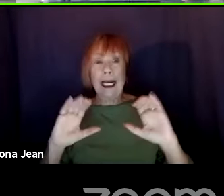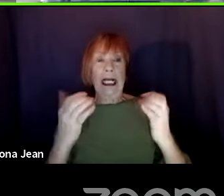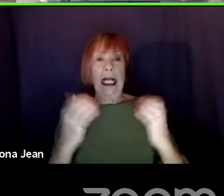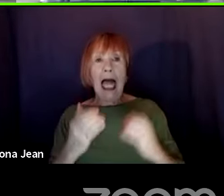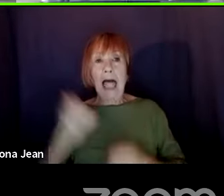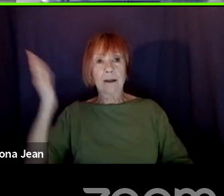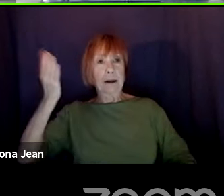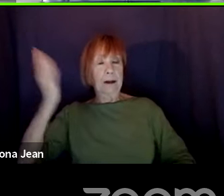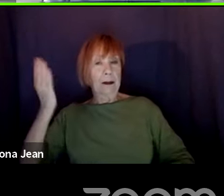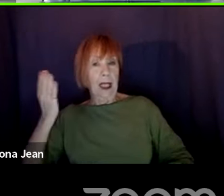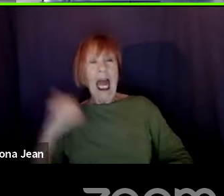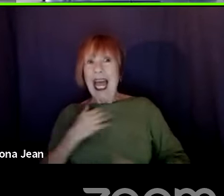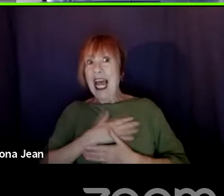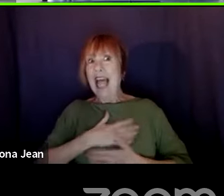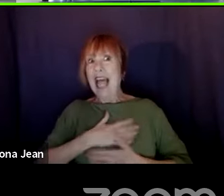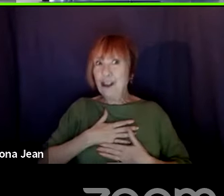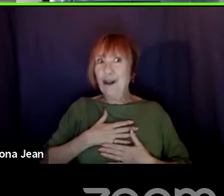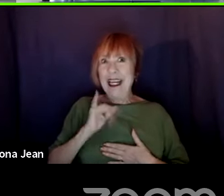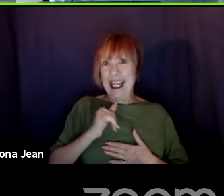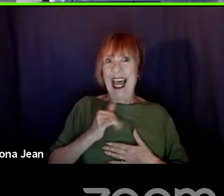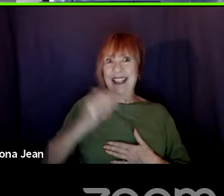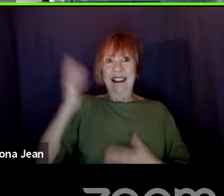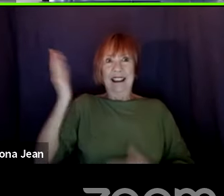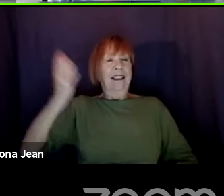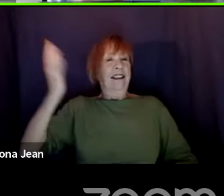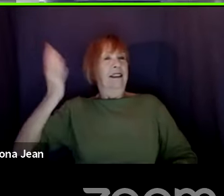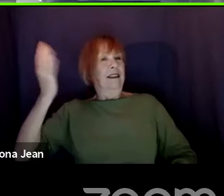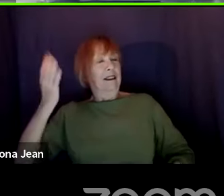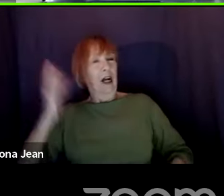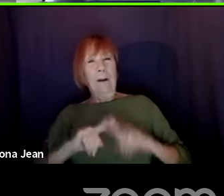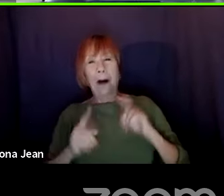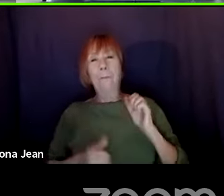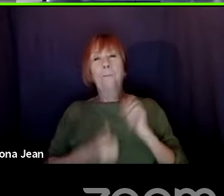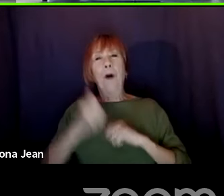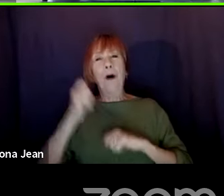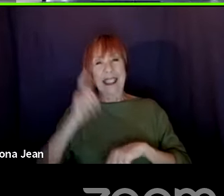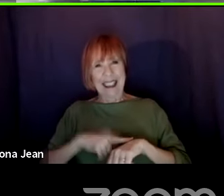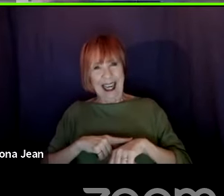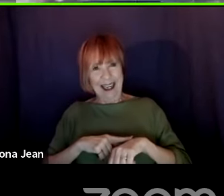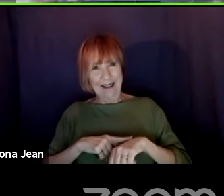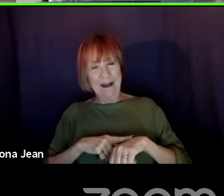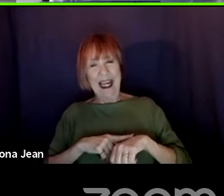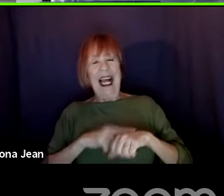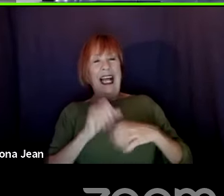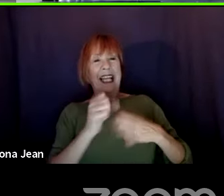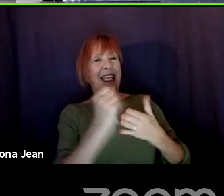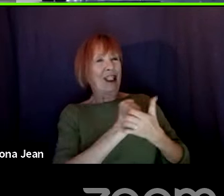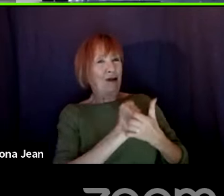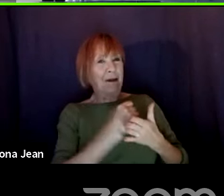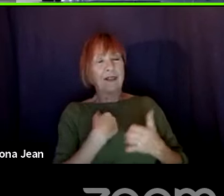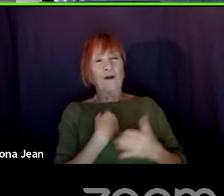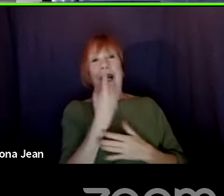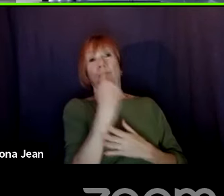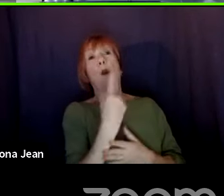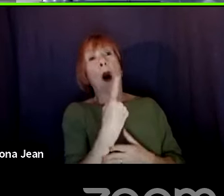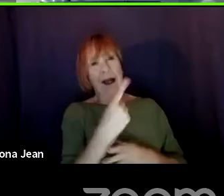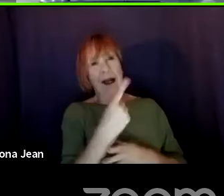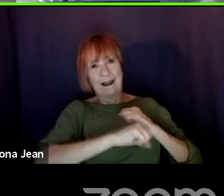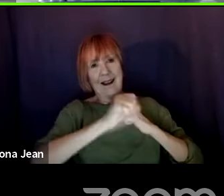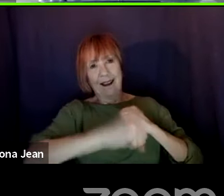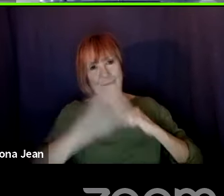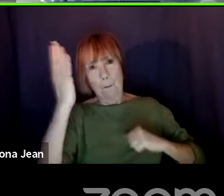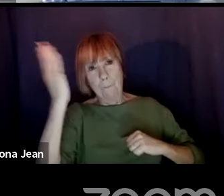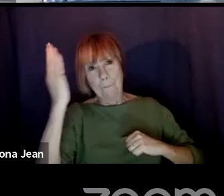really enjoyed the rhythm of that, but, but generally speaking, those scripts had that one monologue. didn't have monologues like every five pages or anything.